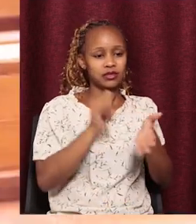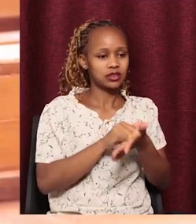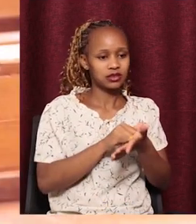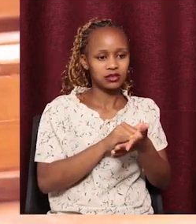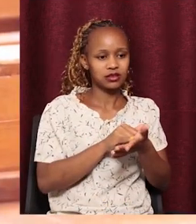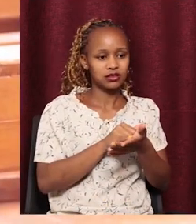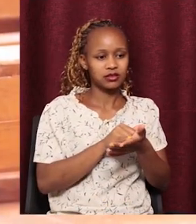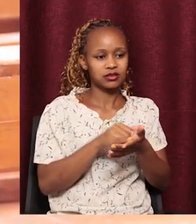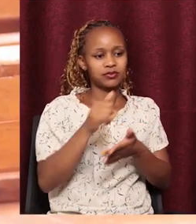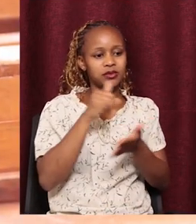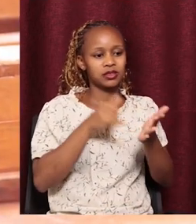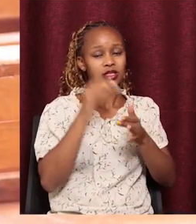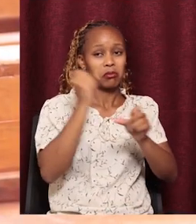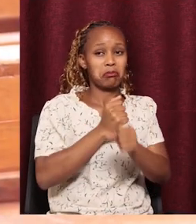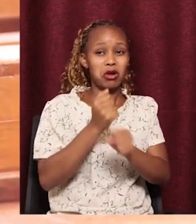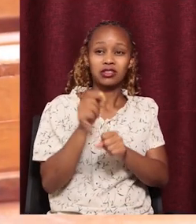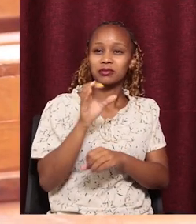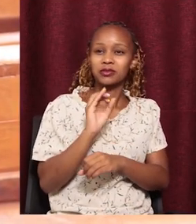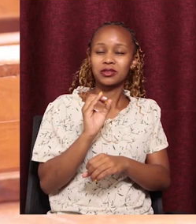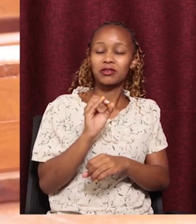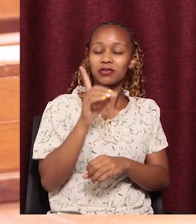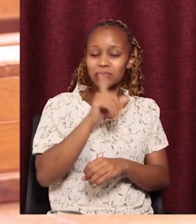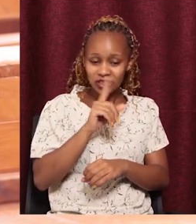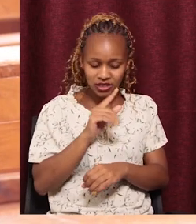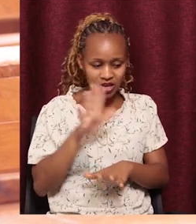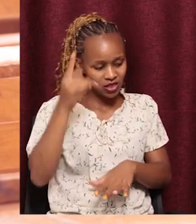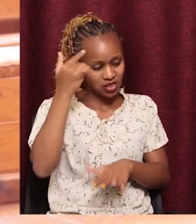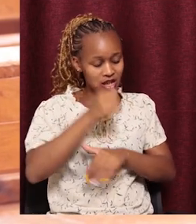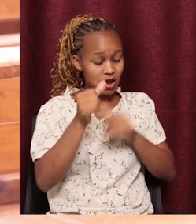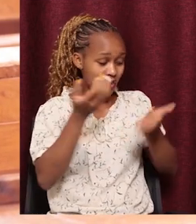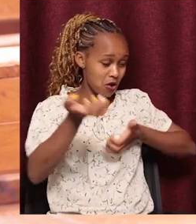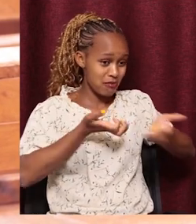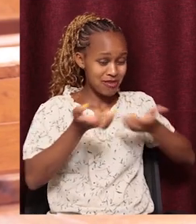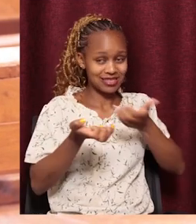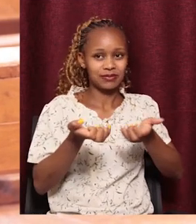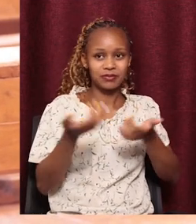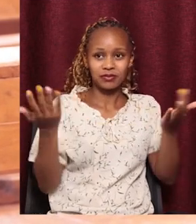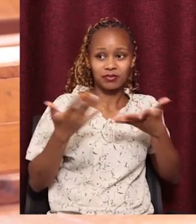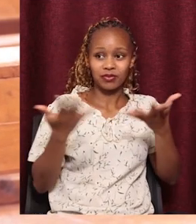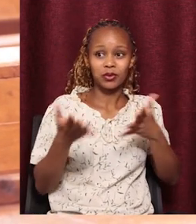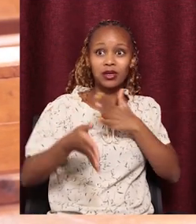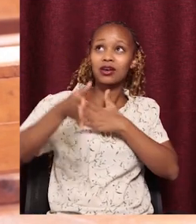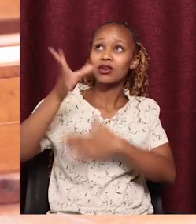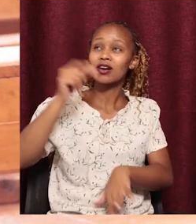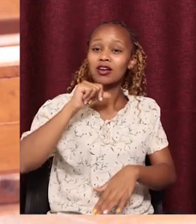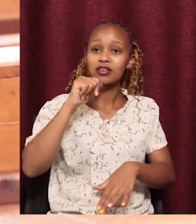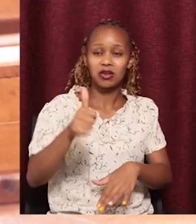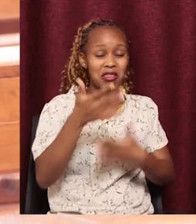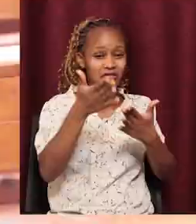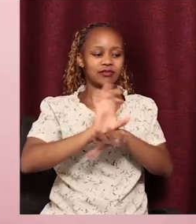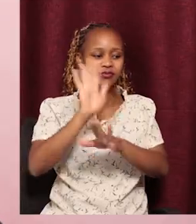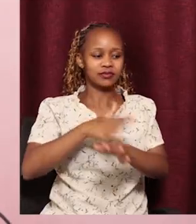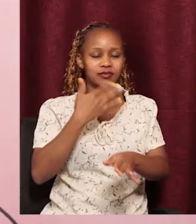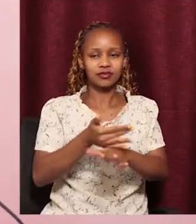it is impossible to think about a business where God is not in the matrix.